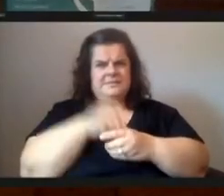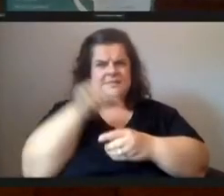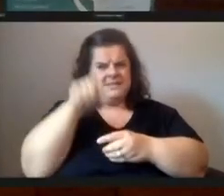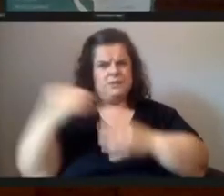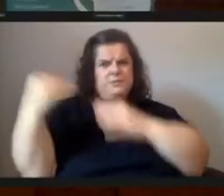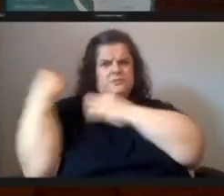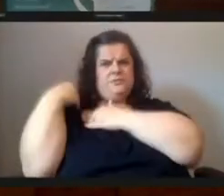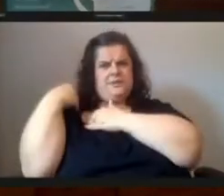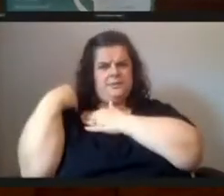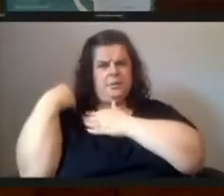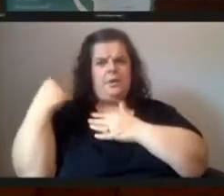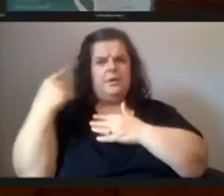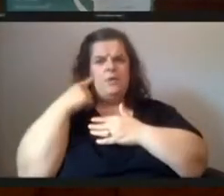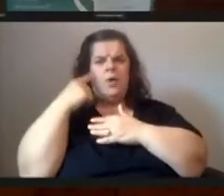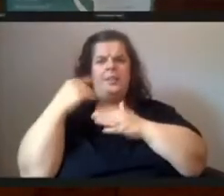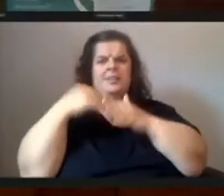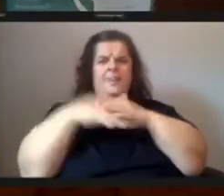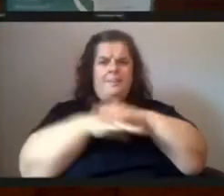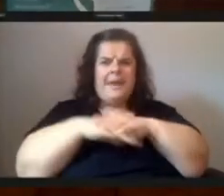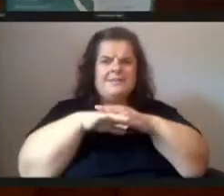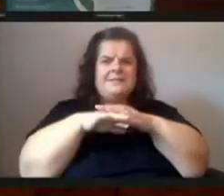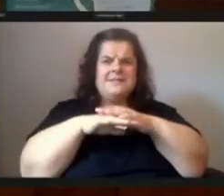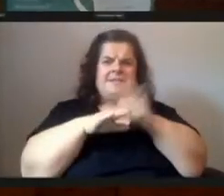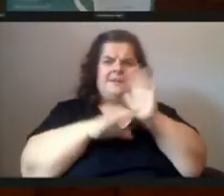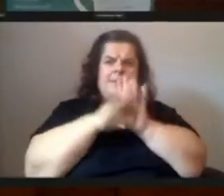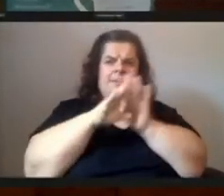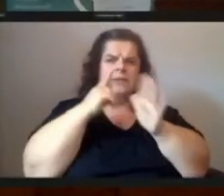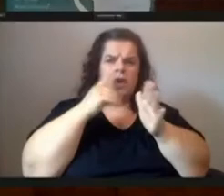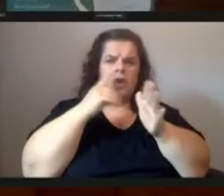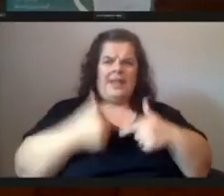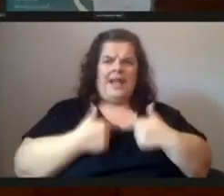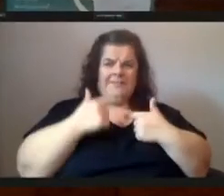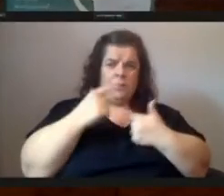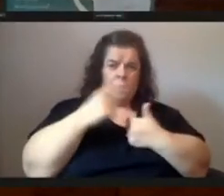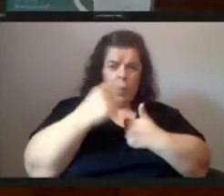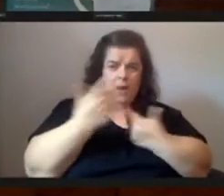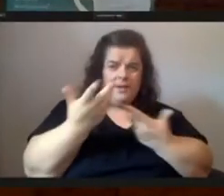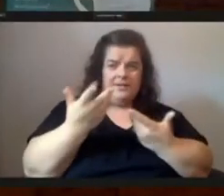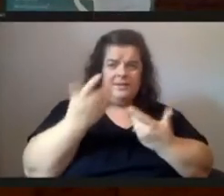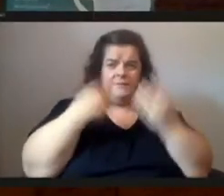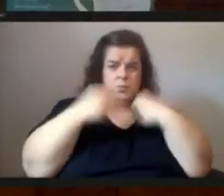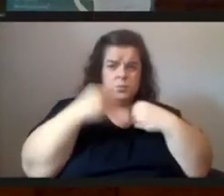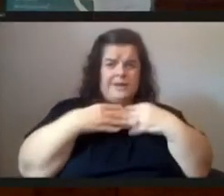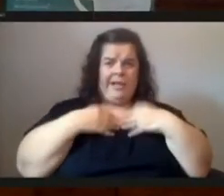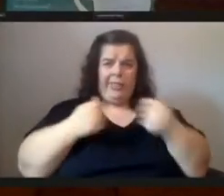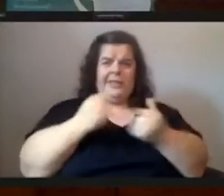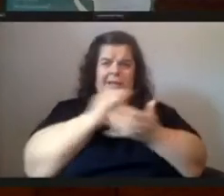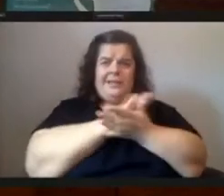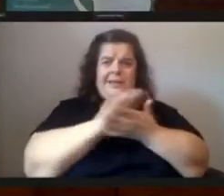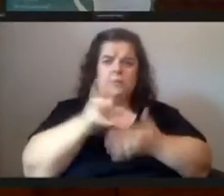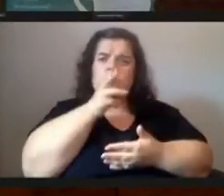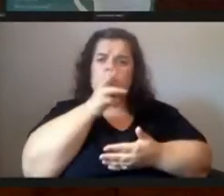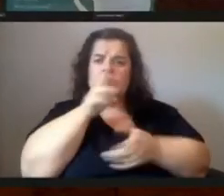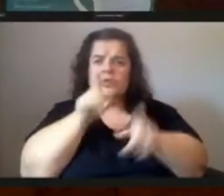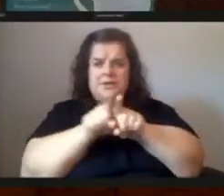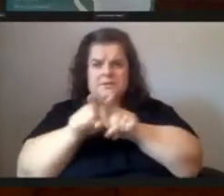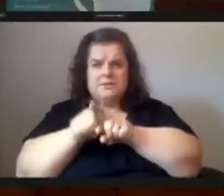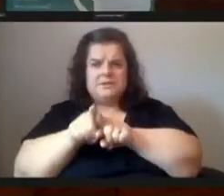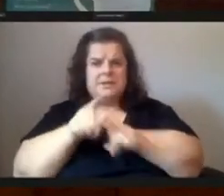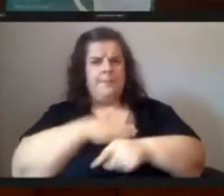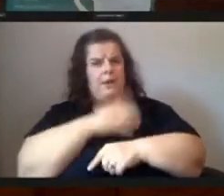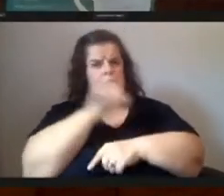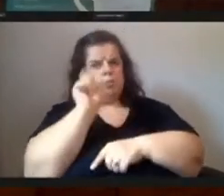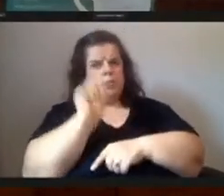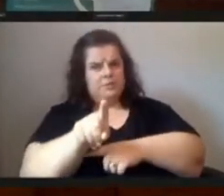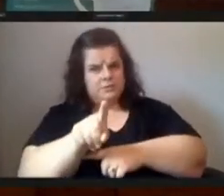building blocks of life which is food and you know healthy water as well um my question i guess if